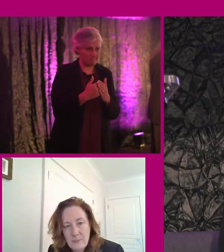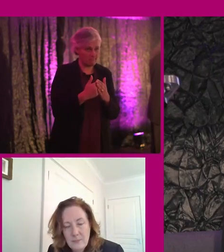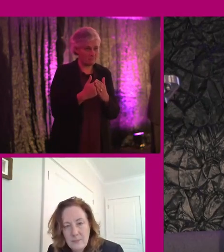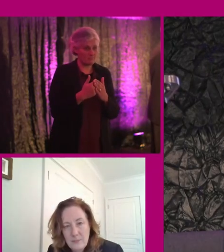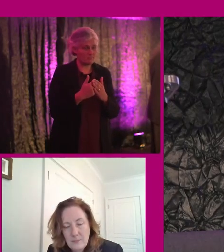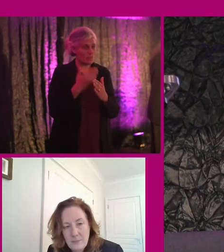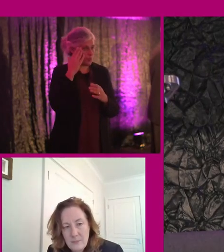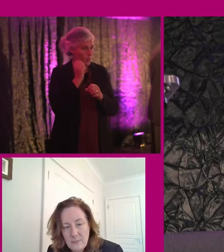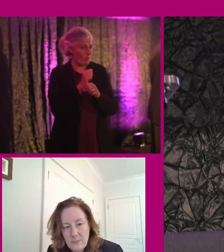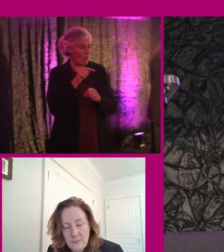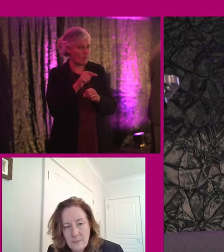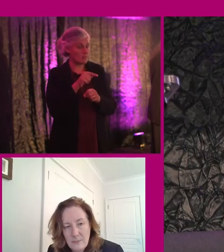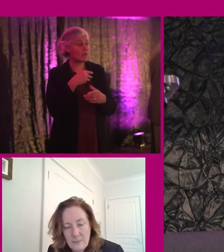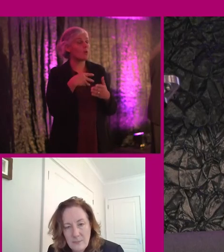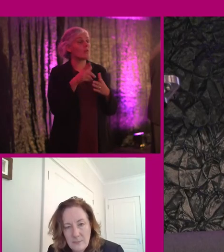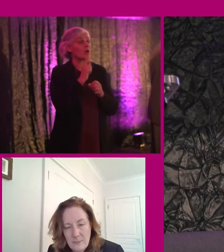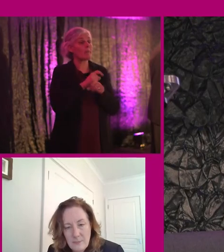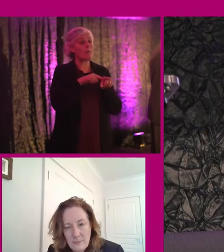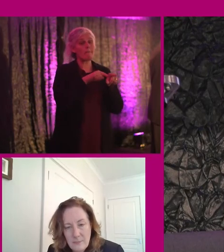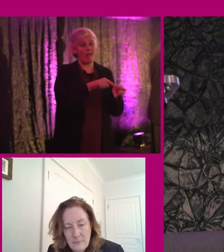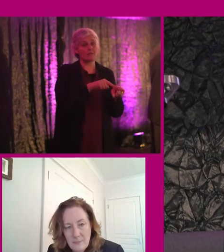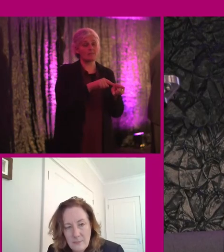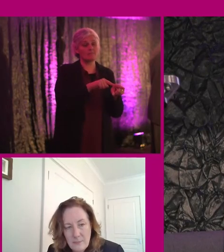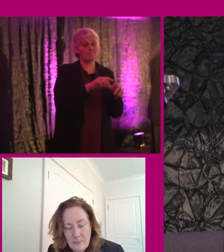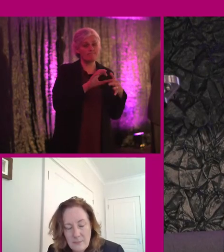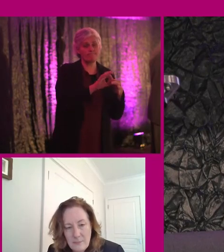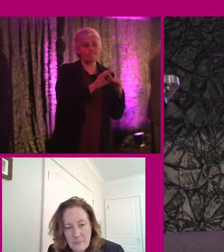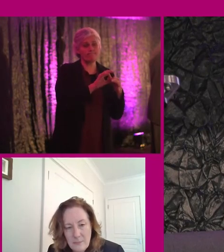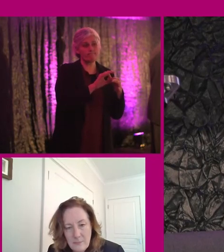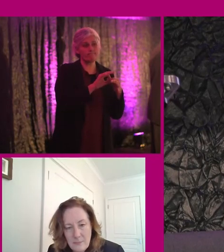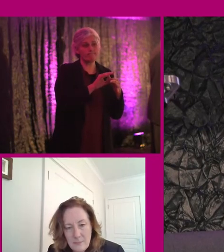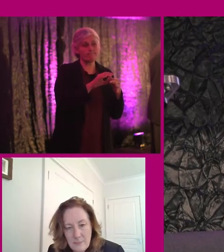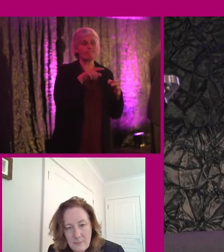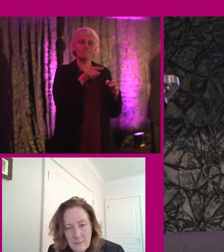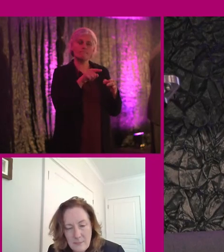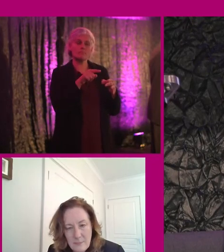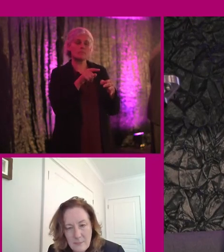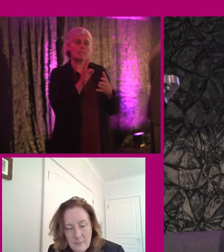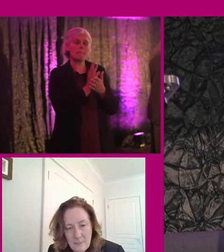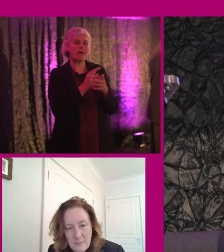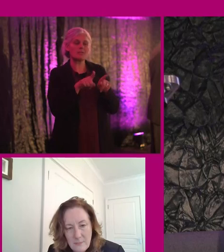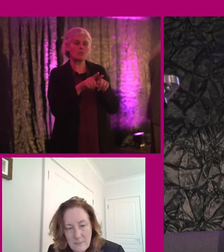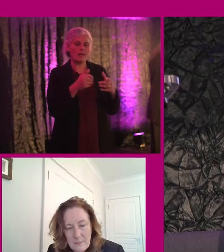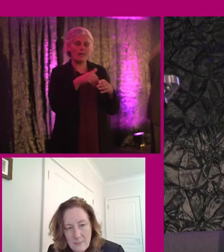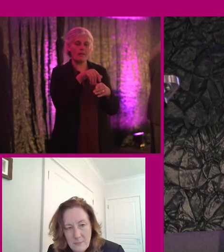In terms of compliance, and sorry, just one other part of that is,